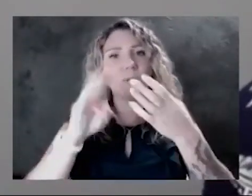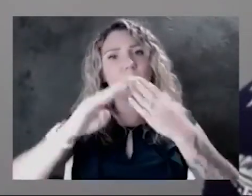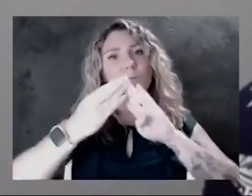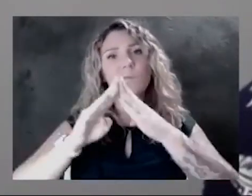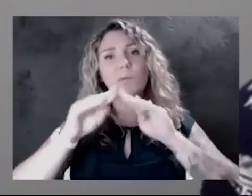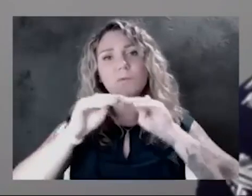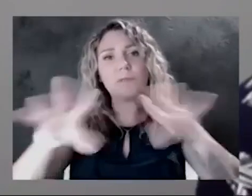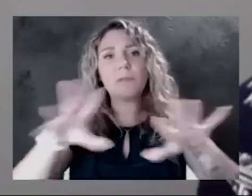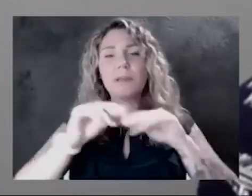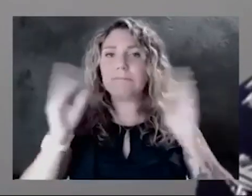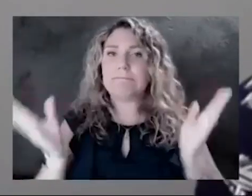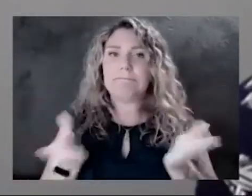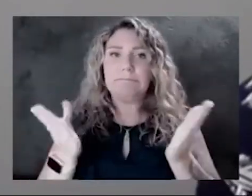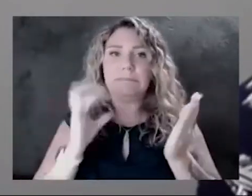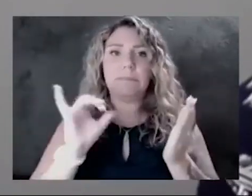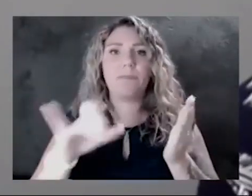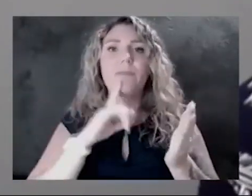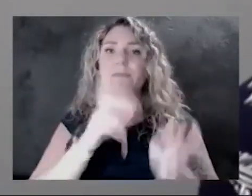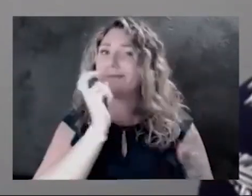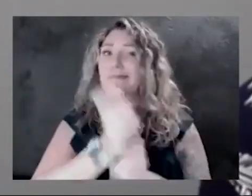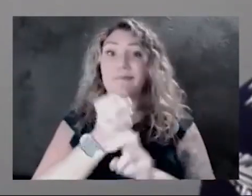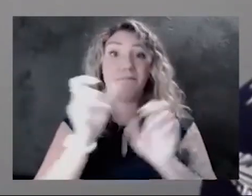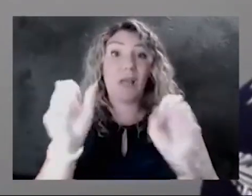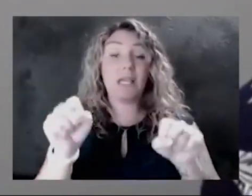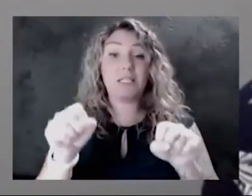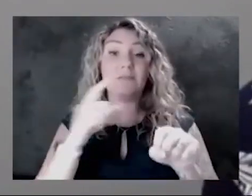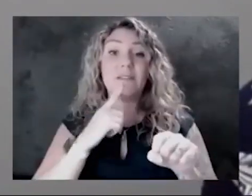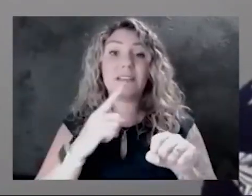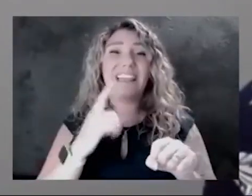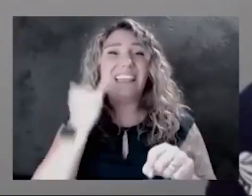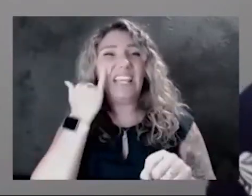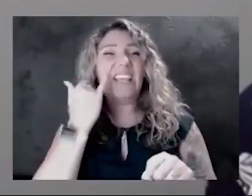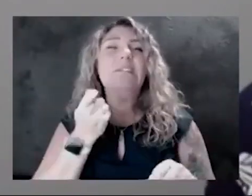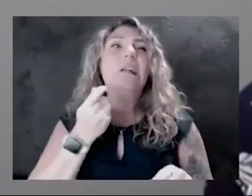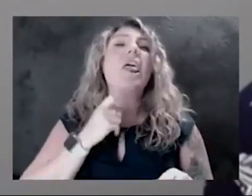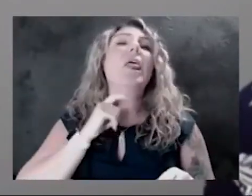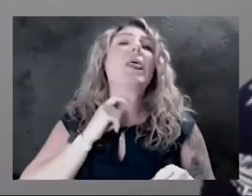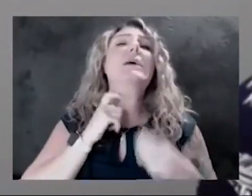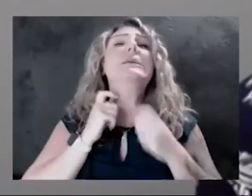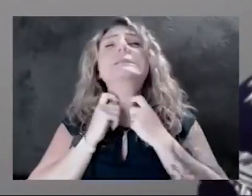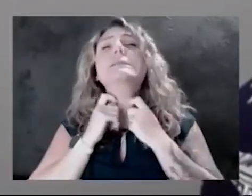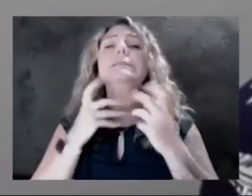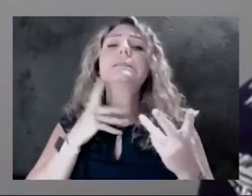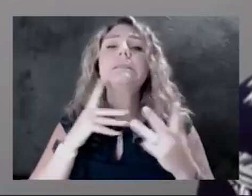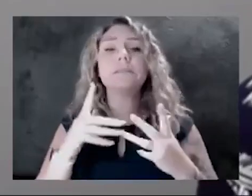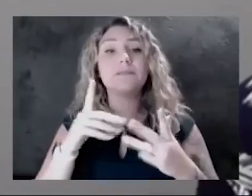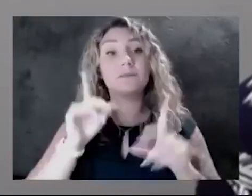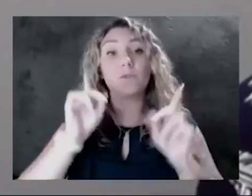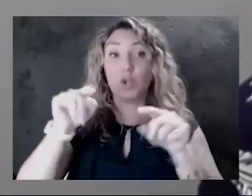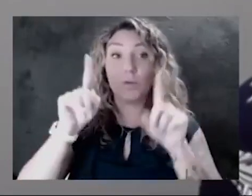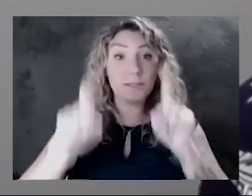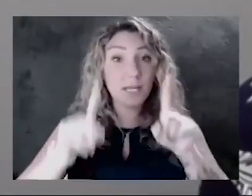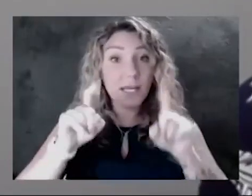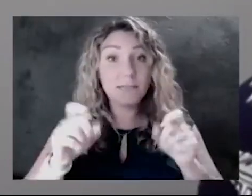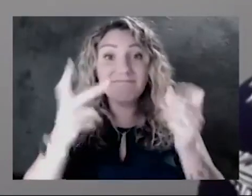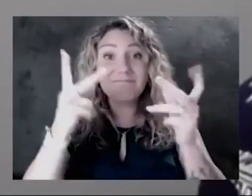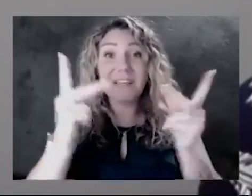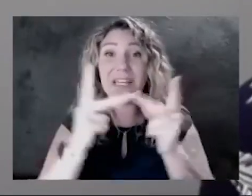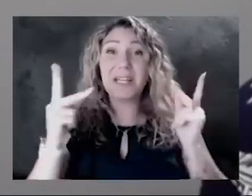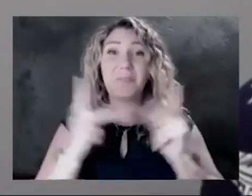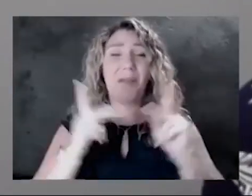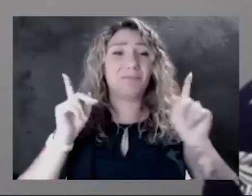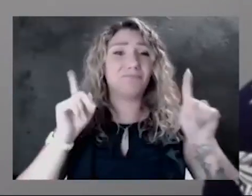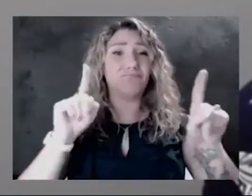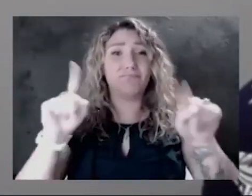trying to push that as hard as we can. Again, if it's a tickle in your throat, I would recommend you go ahead and get tested. There's a lot of places where you can go to to do